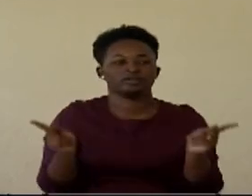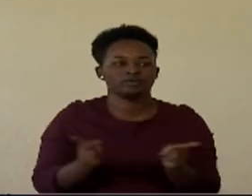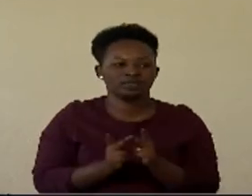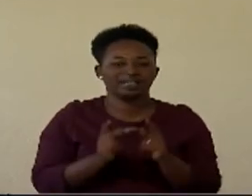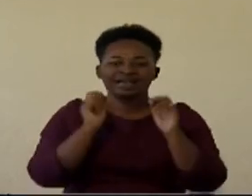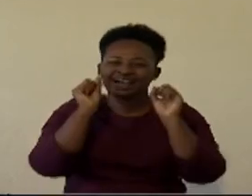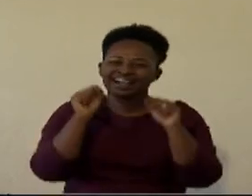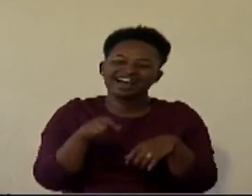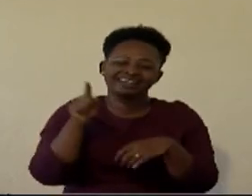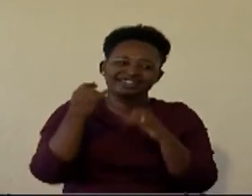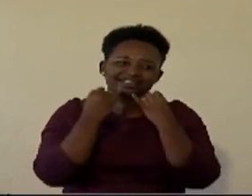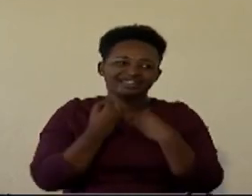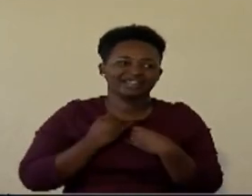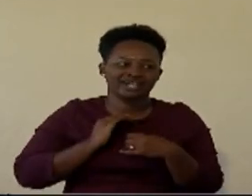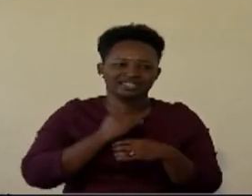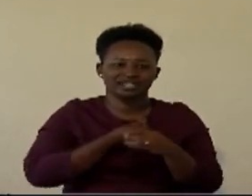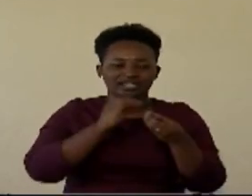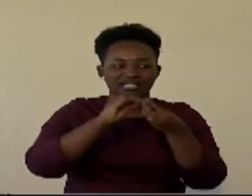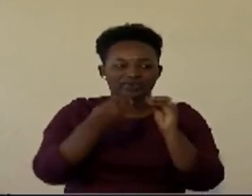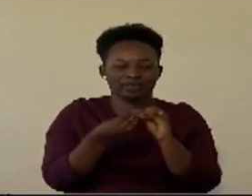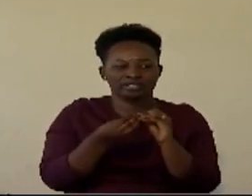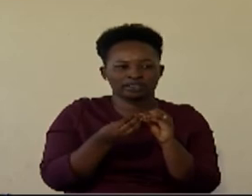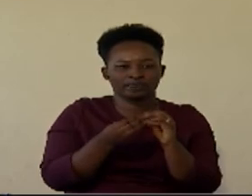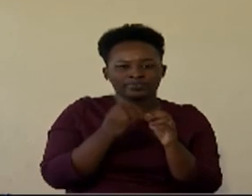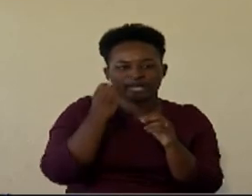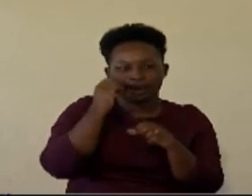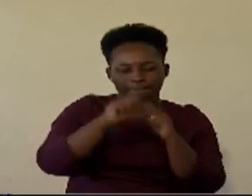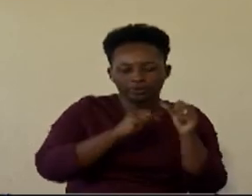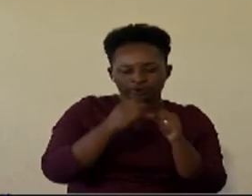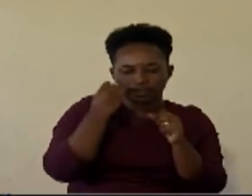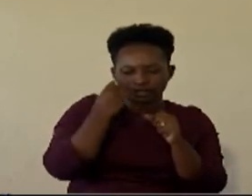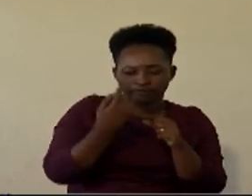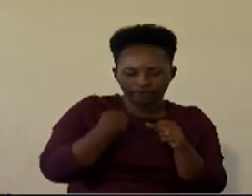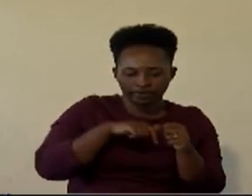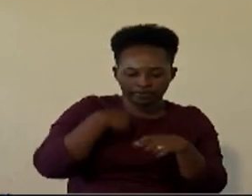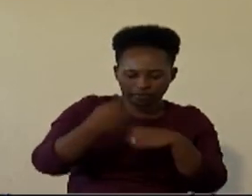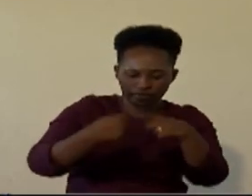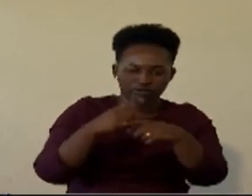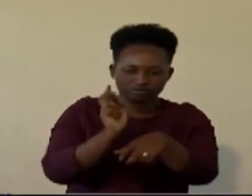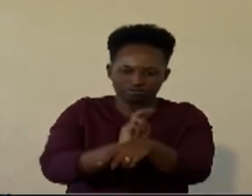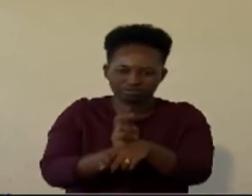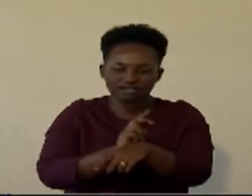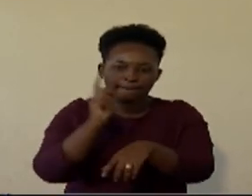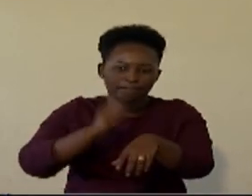Can they tell us the rate in terms of if we keep monitoring this tissue over time?